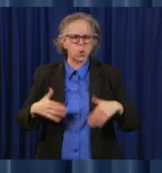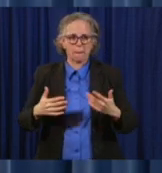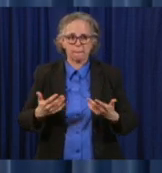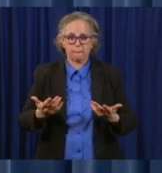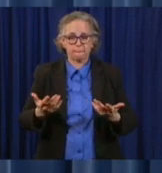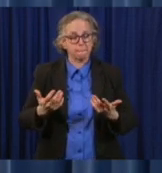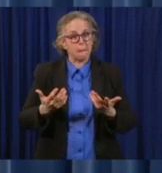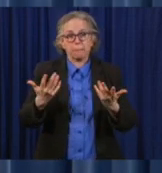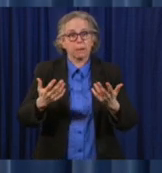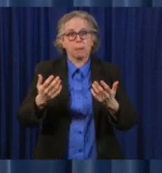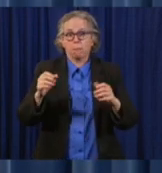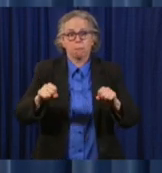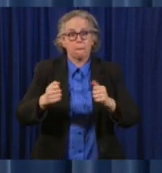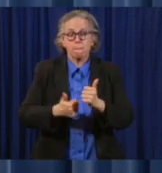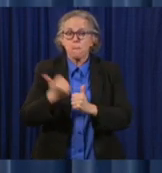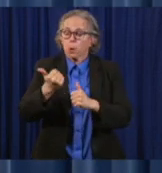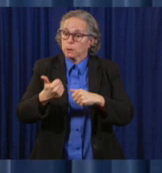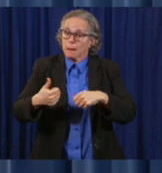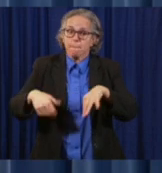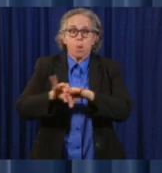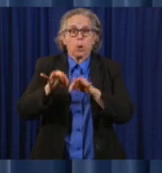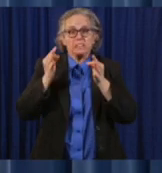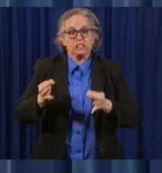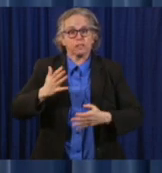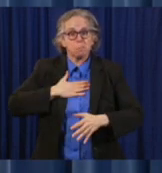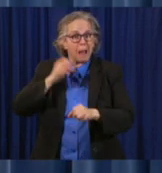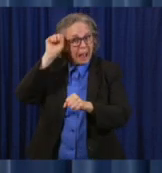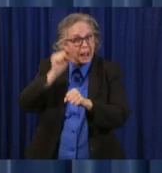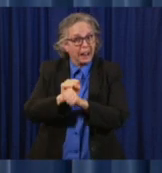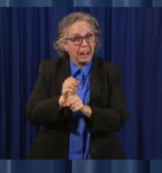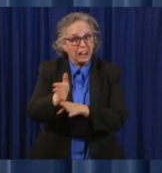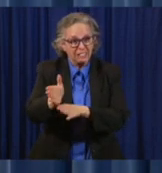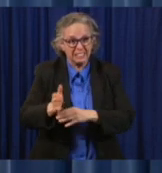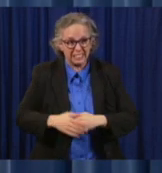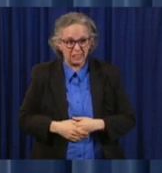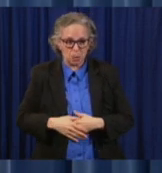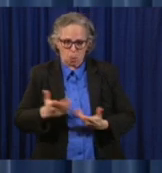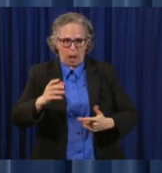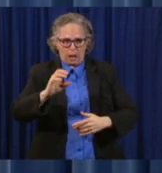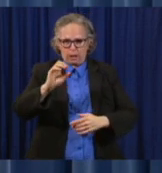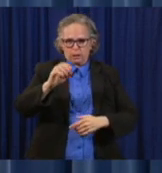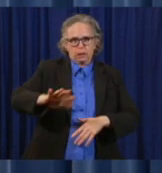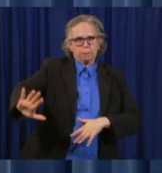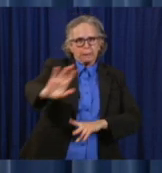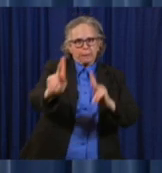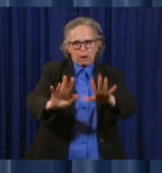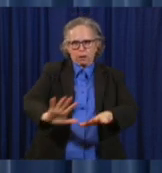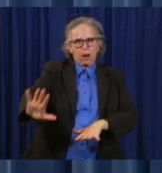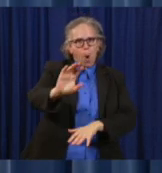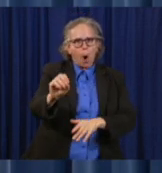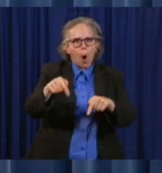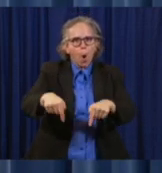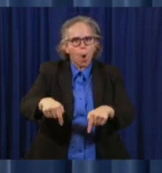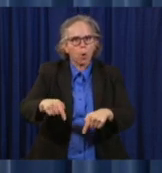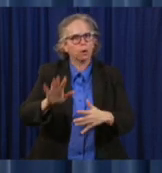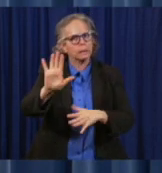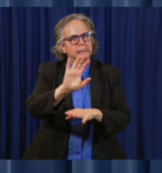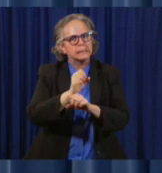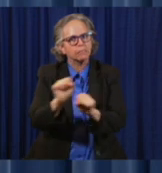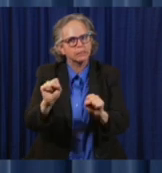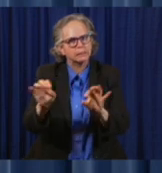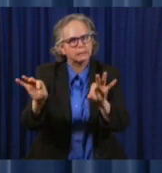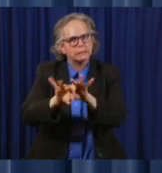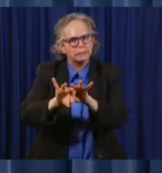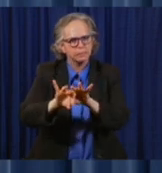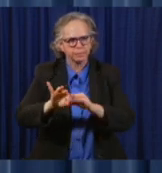and the safety of Ohioans. I'm convinced that we can lead in this area. Not only am I convinced that